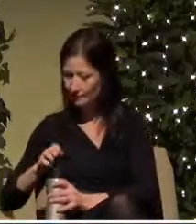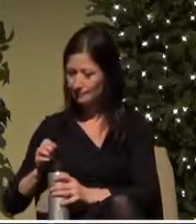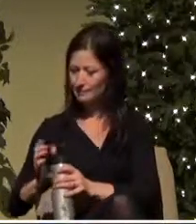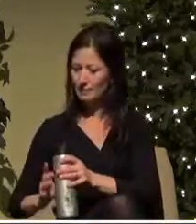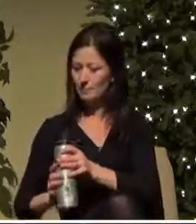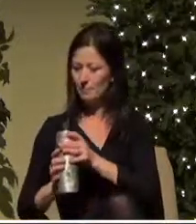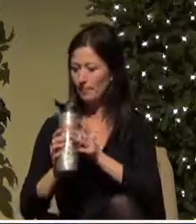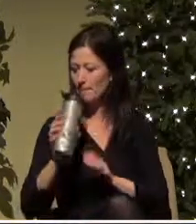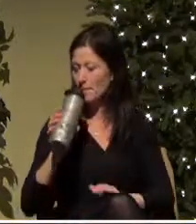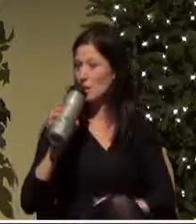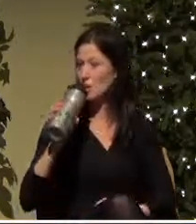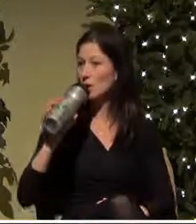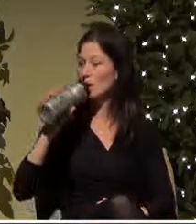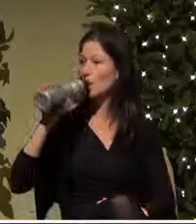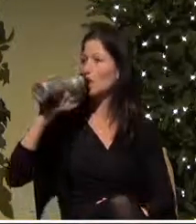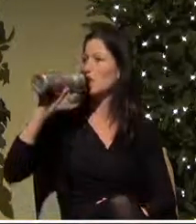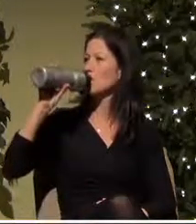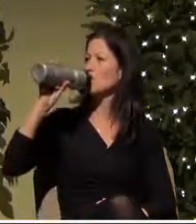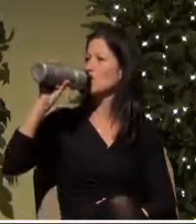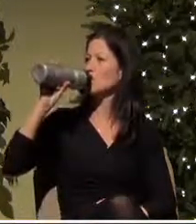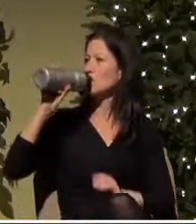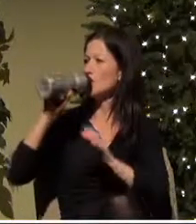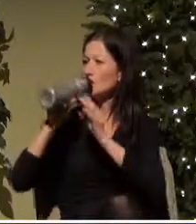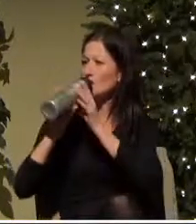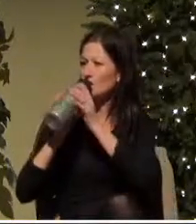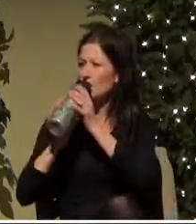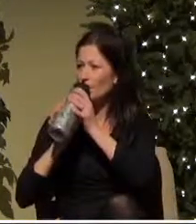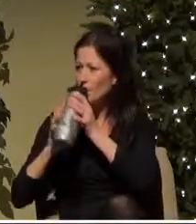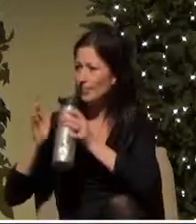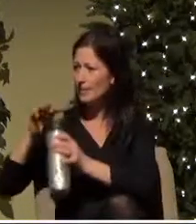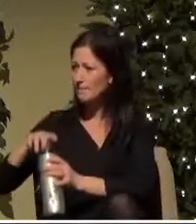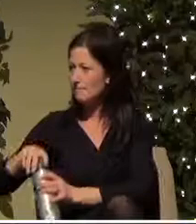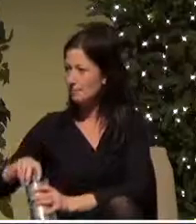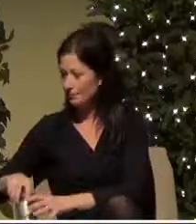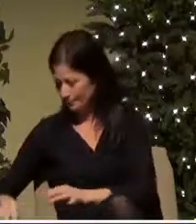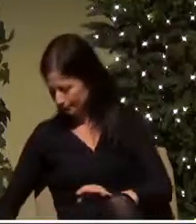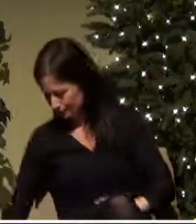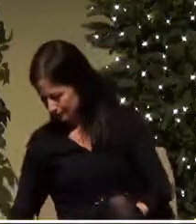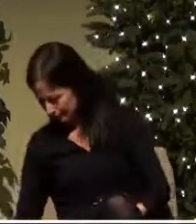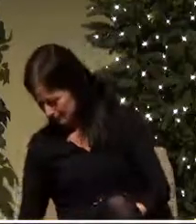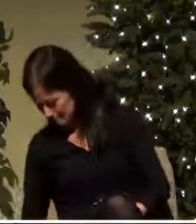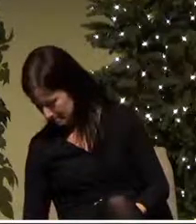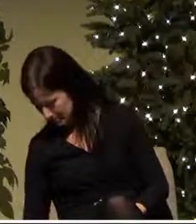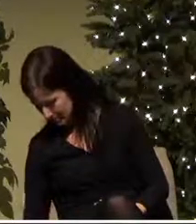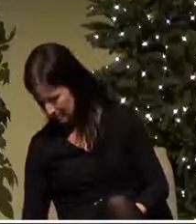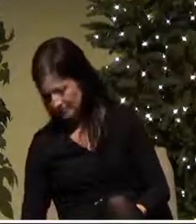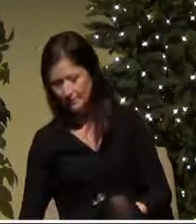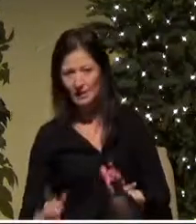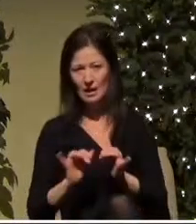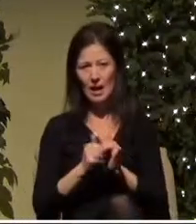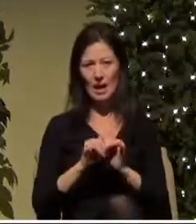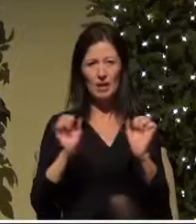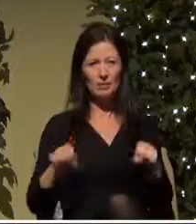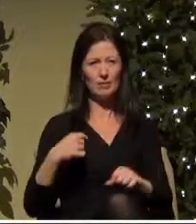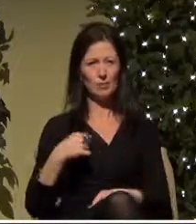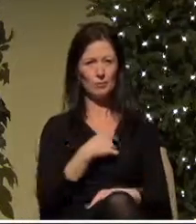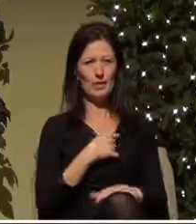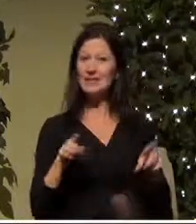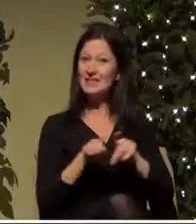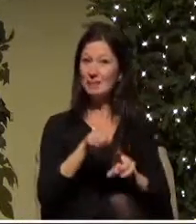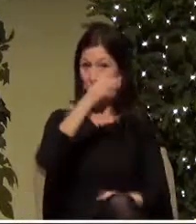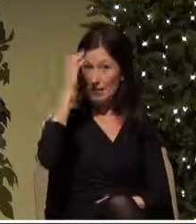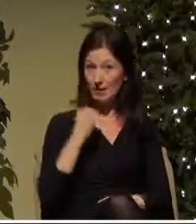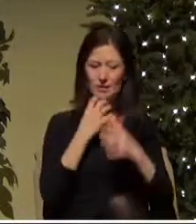Mary treasure these things in our hearts and the first way we can do this is to tap into the loneliness of this season that we are feeling